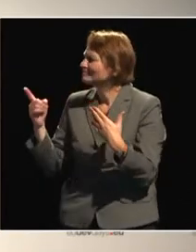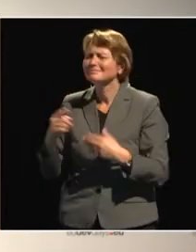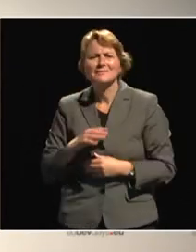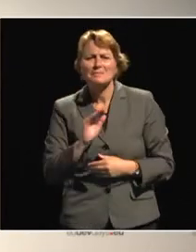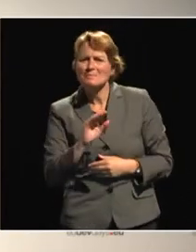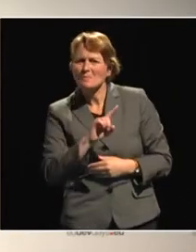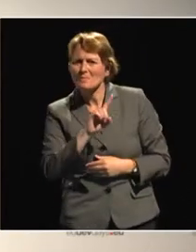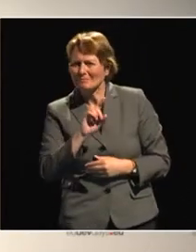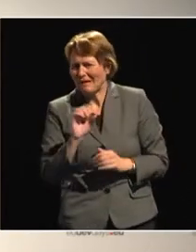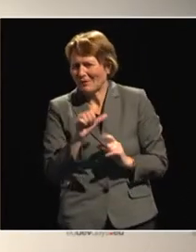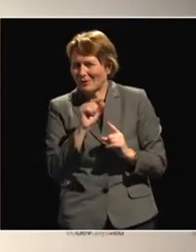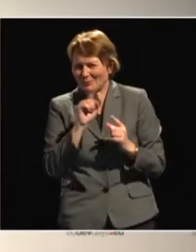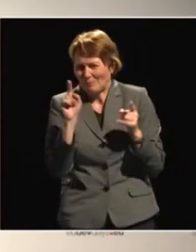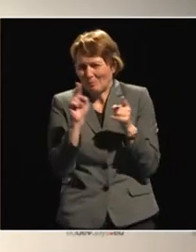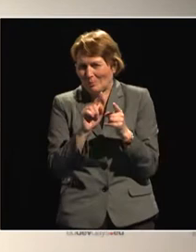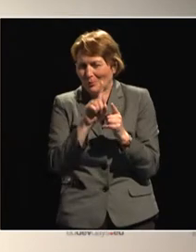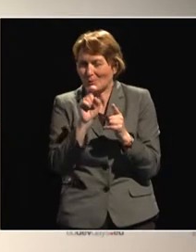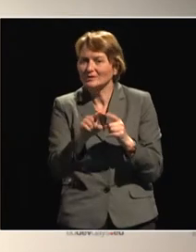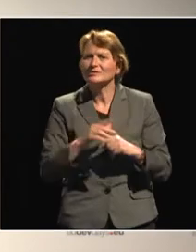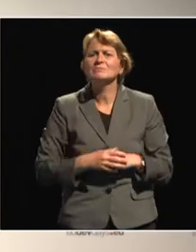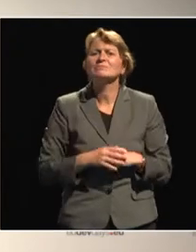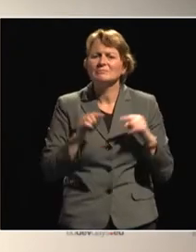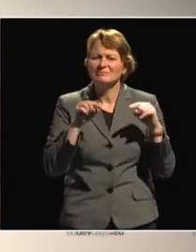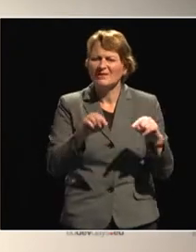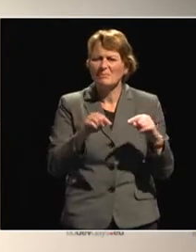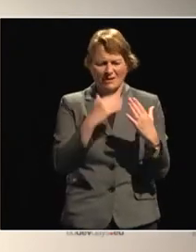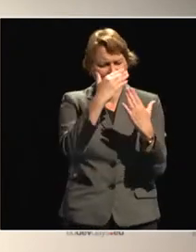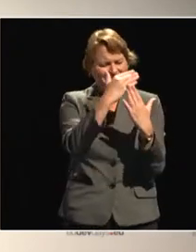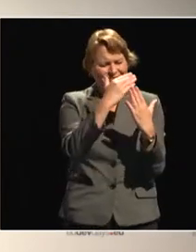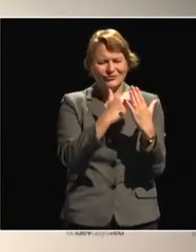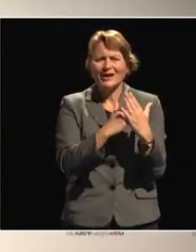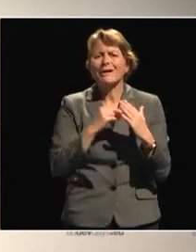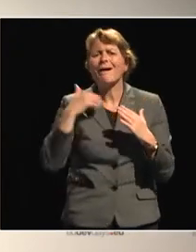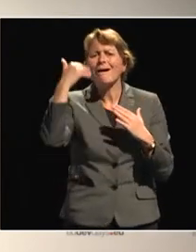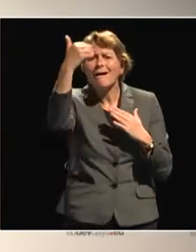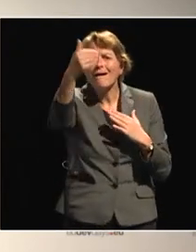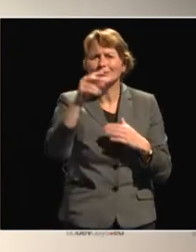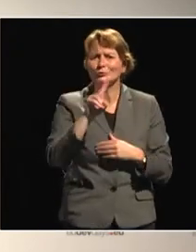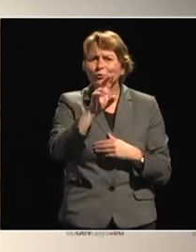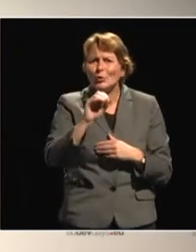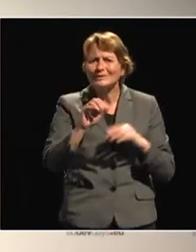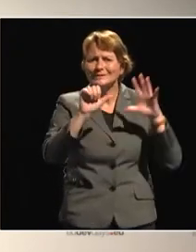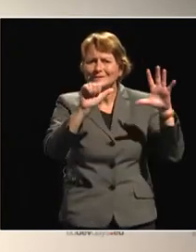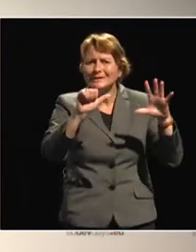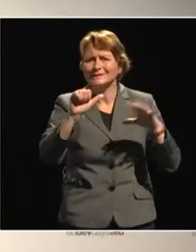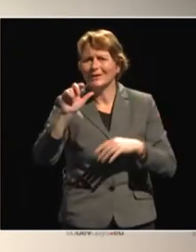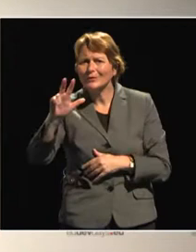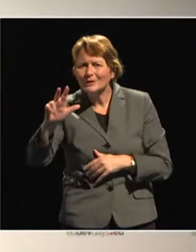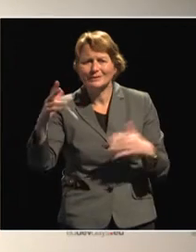ask another question, a short one? Why Agenda 2063? We have Agenda